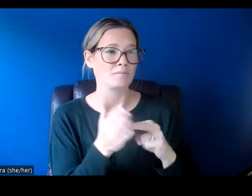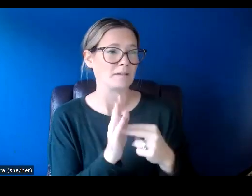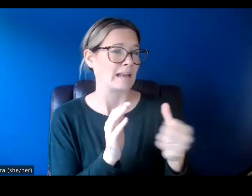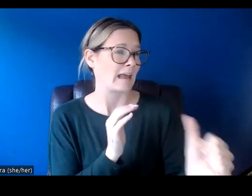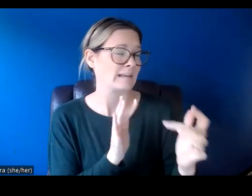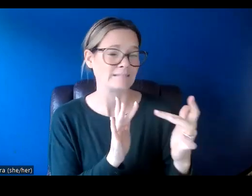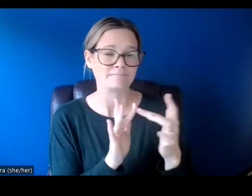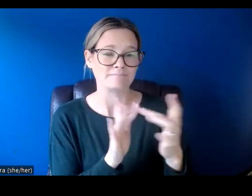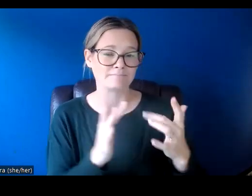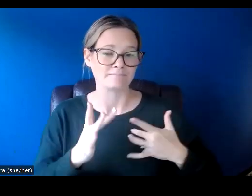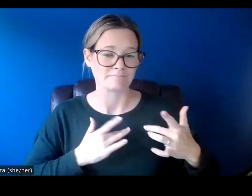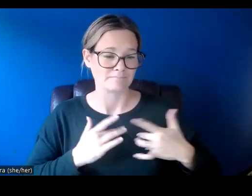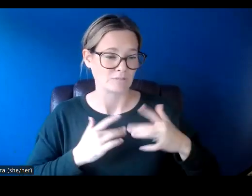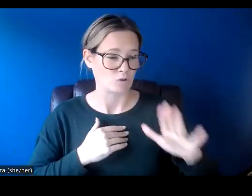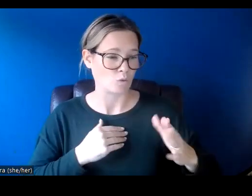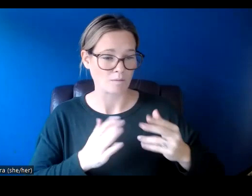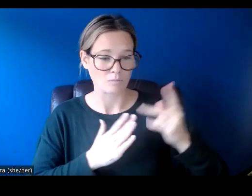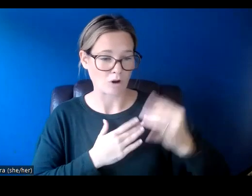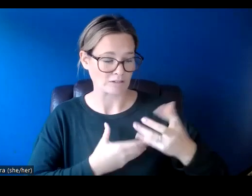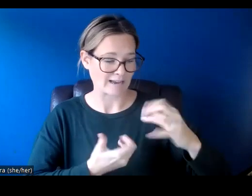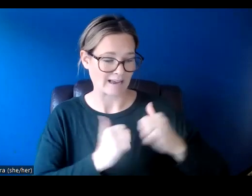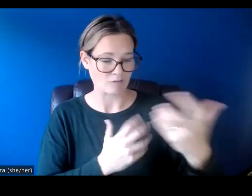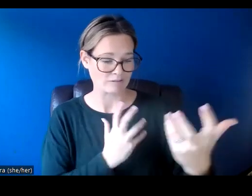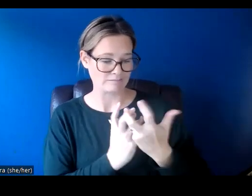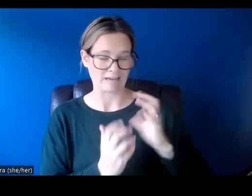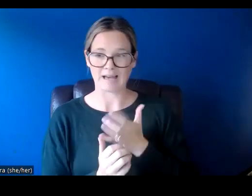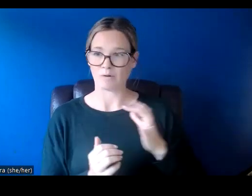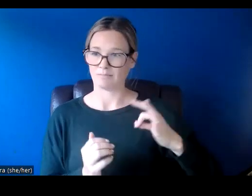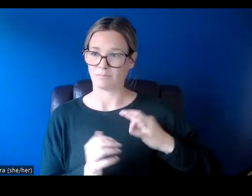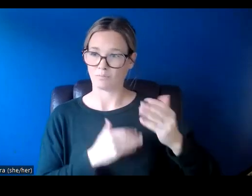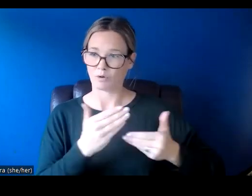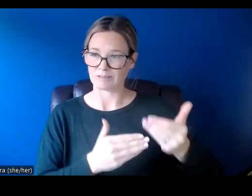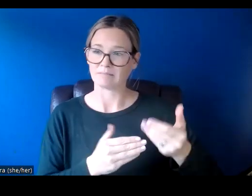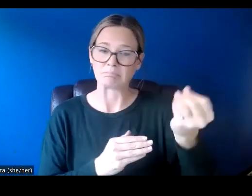project fits into our application process, and we will work through these together with you.